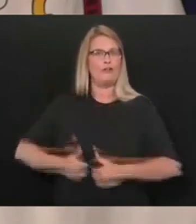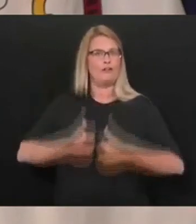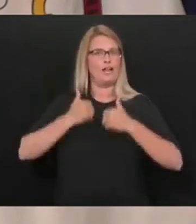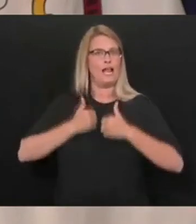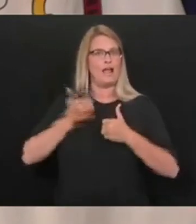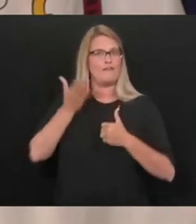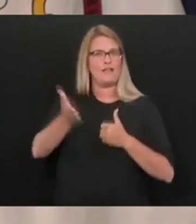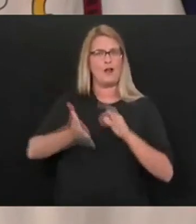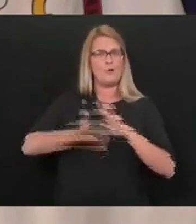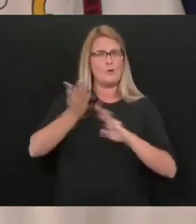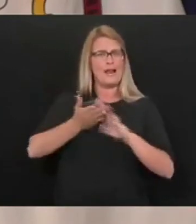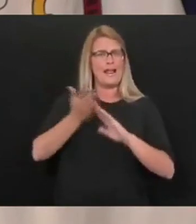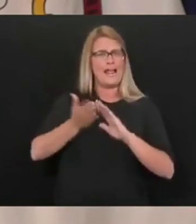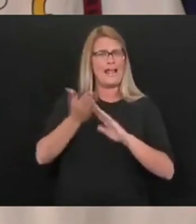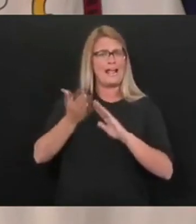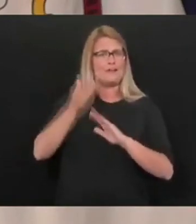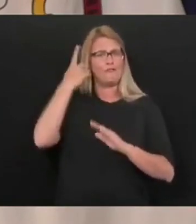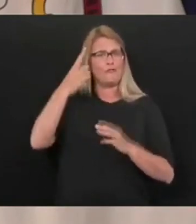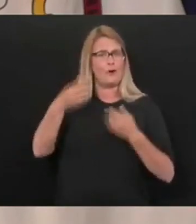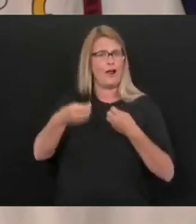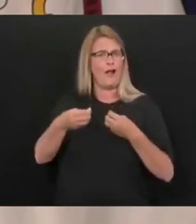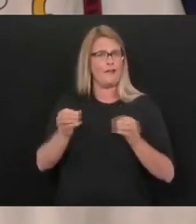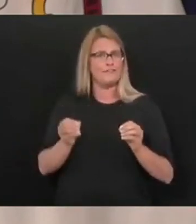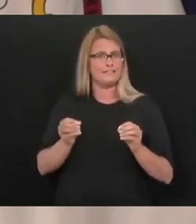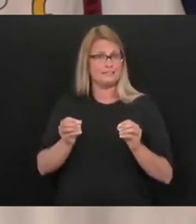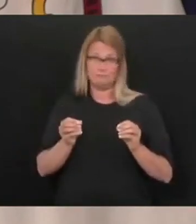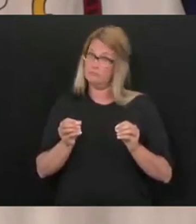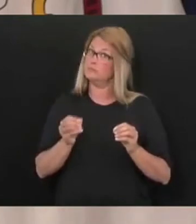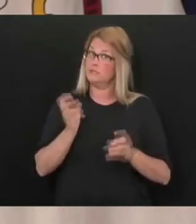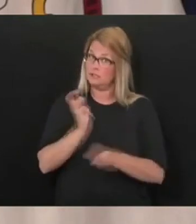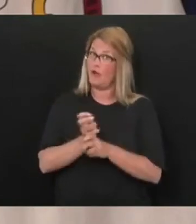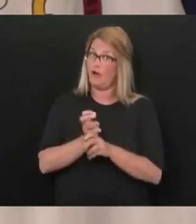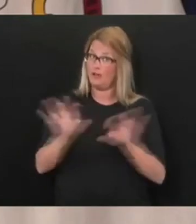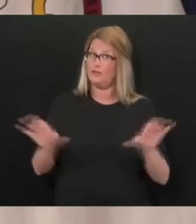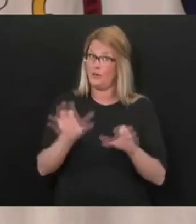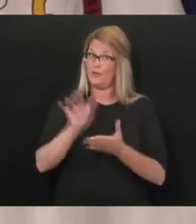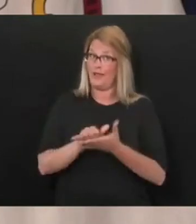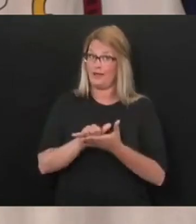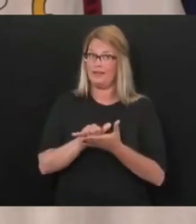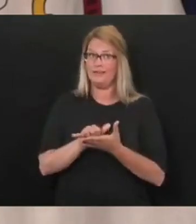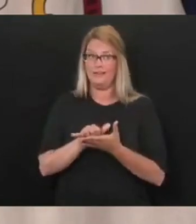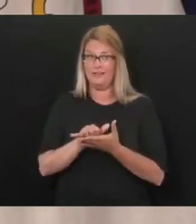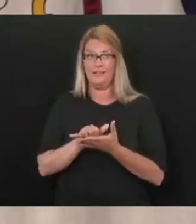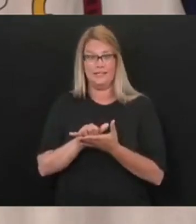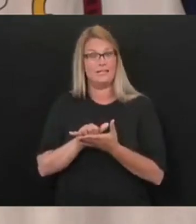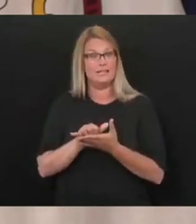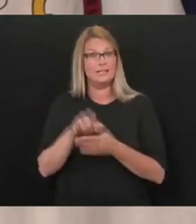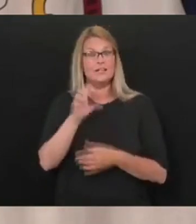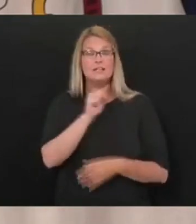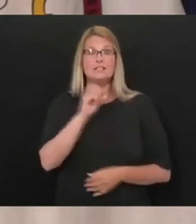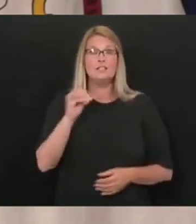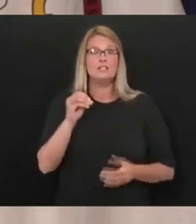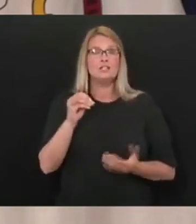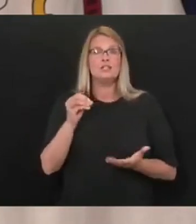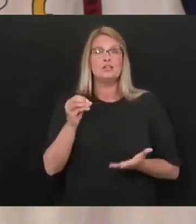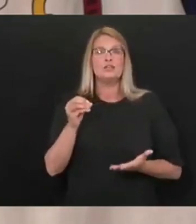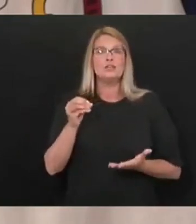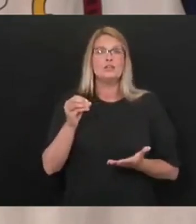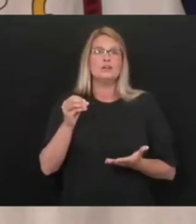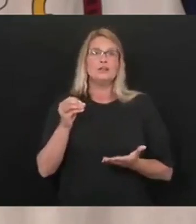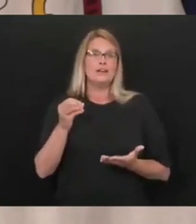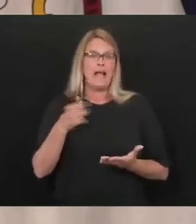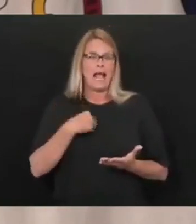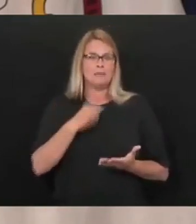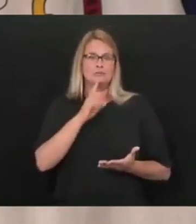They ran for public office and everything. It's a tough thing to do and everything. So, so, you know, I, I,